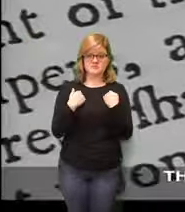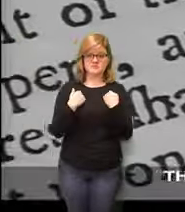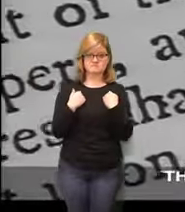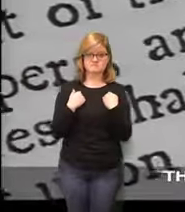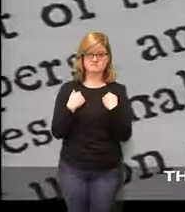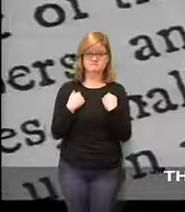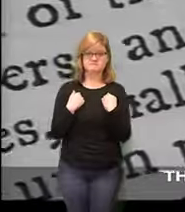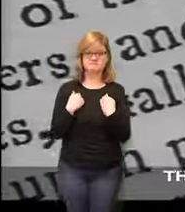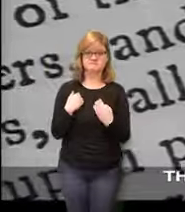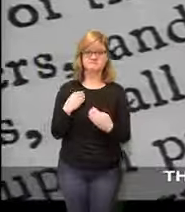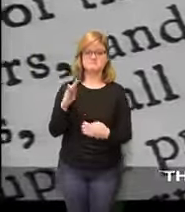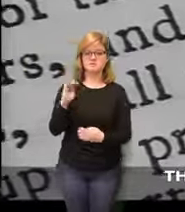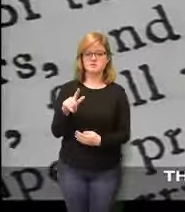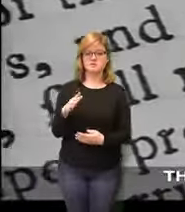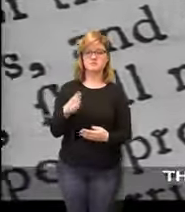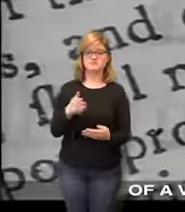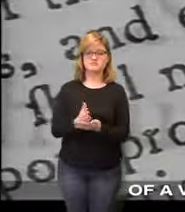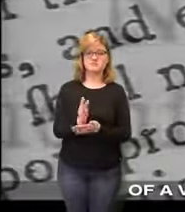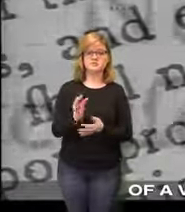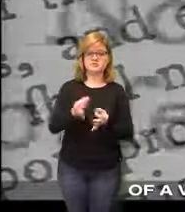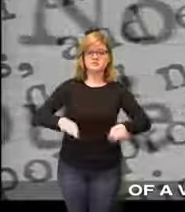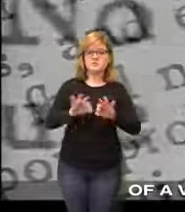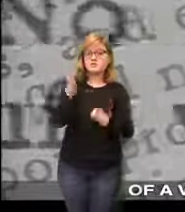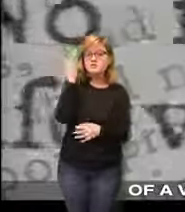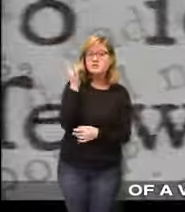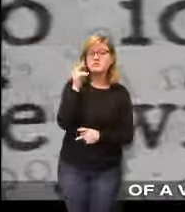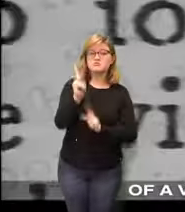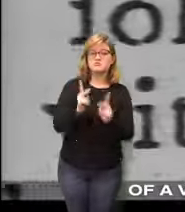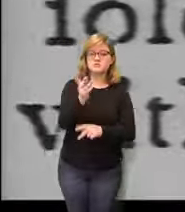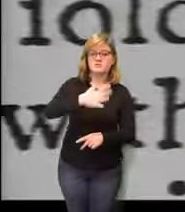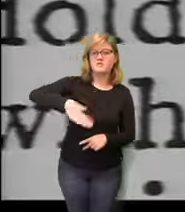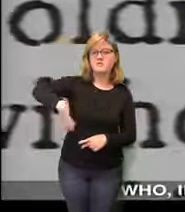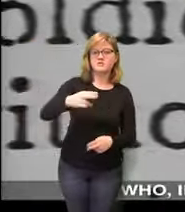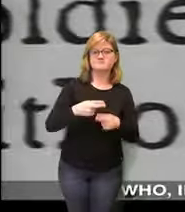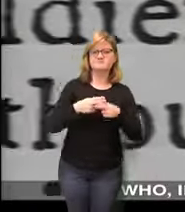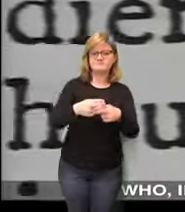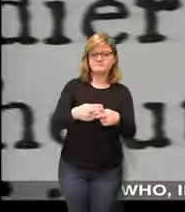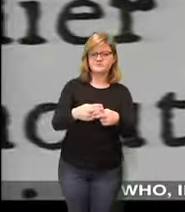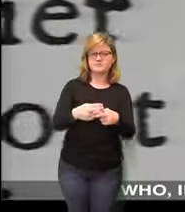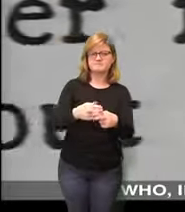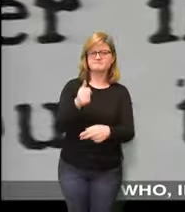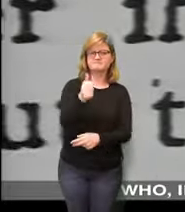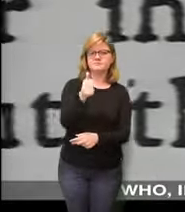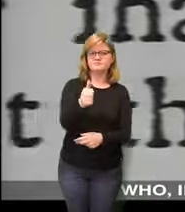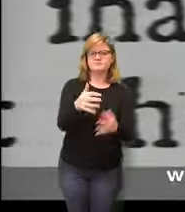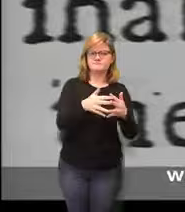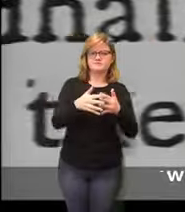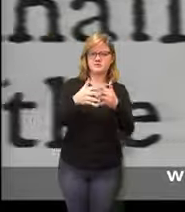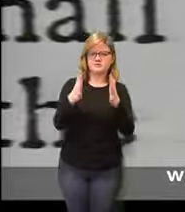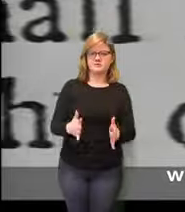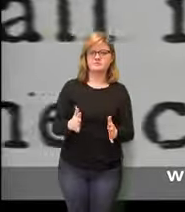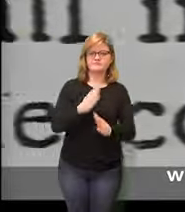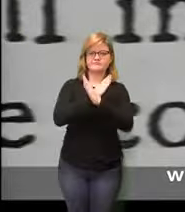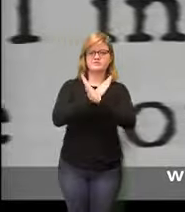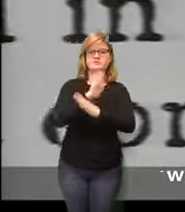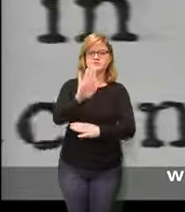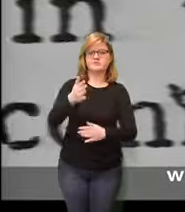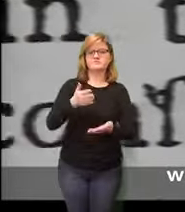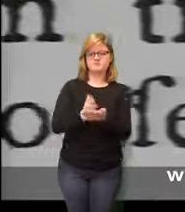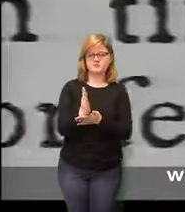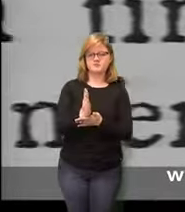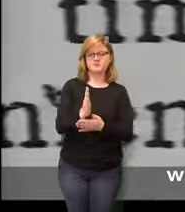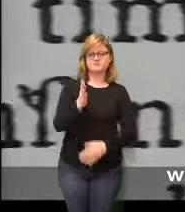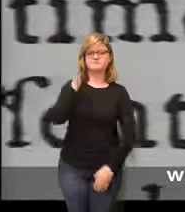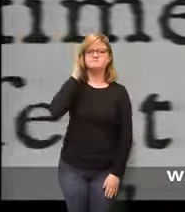the ultimate protection for the rights of a vast diversity of humanity who in the centuries to follow will call